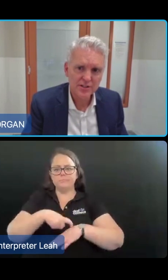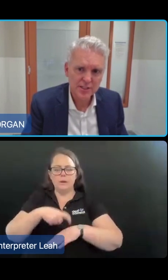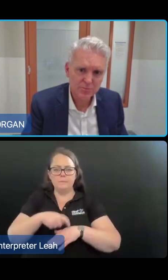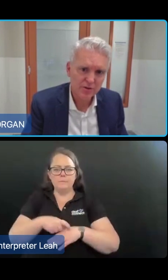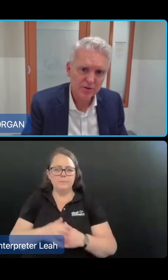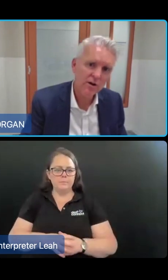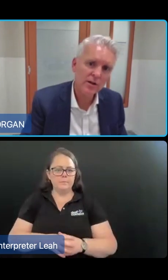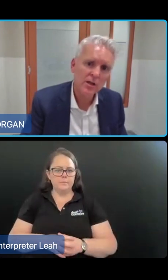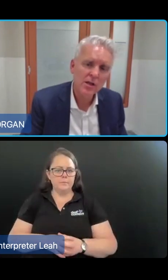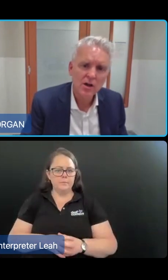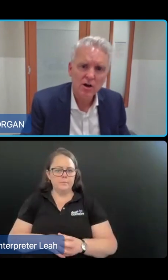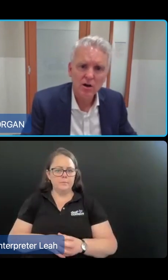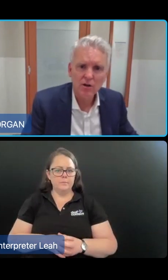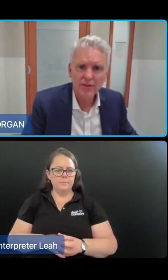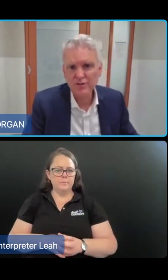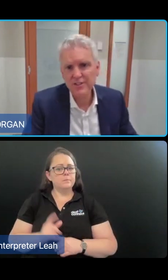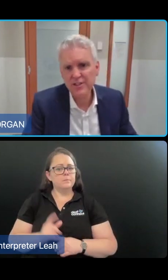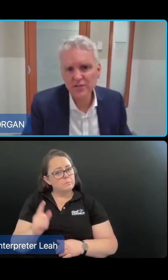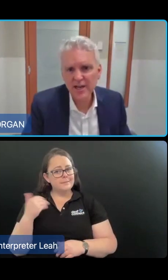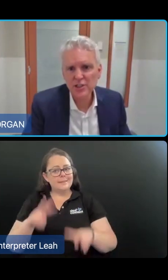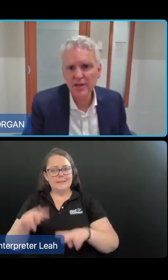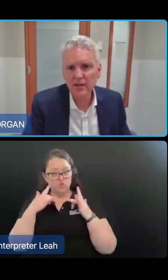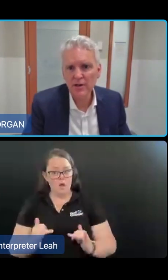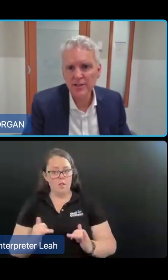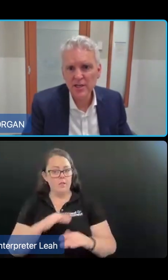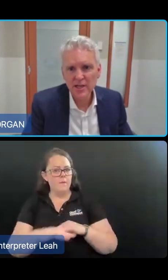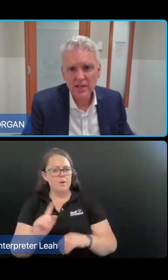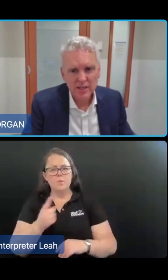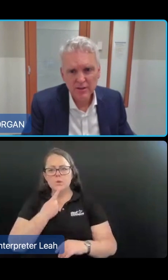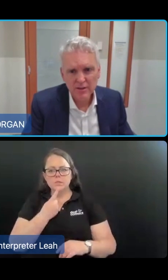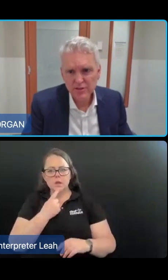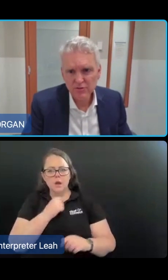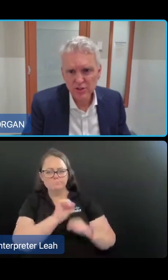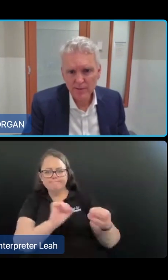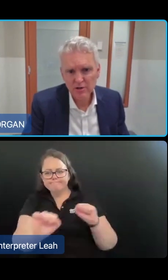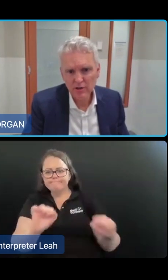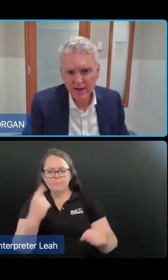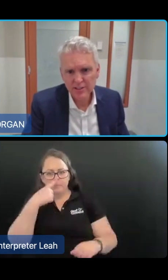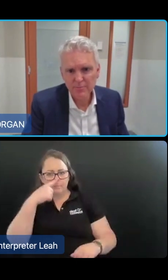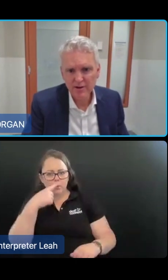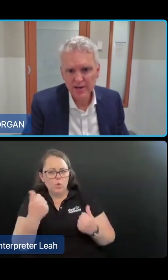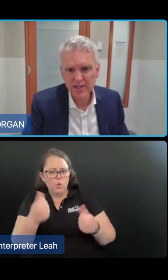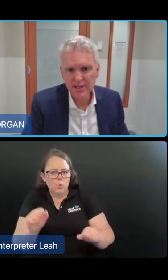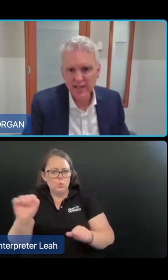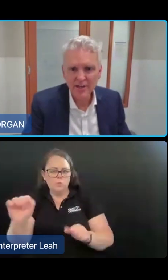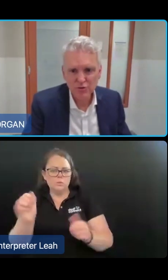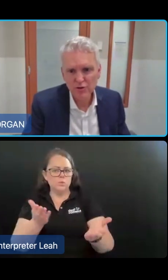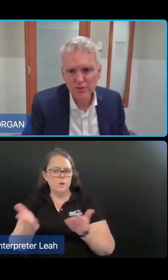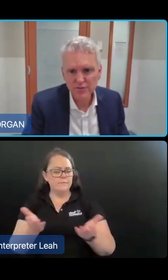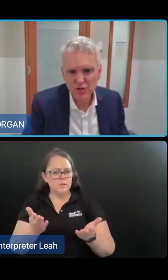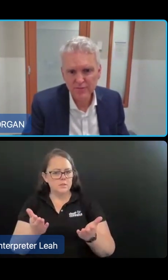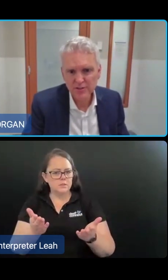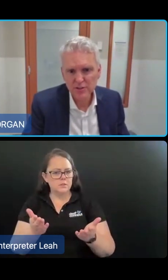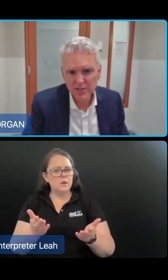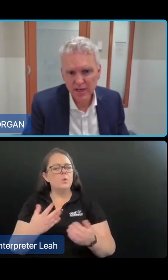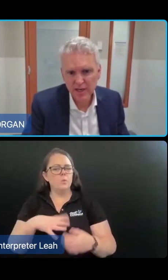recent assessment trial on the characteristics of CHSP clients, the additional time is going to allow us to better understand the actual